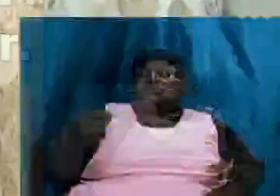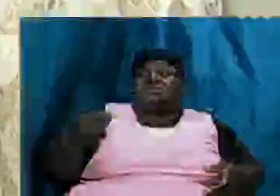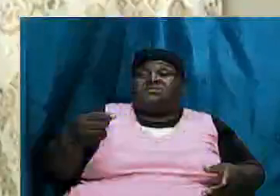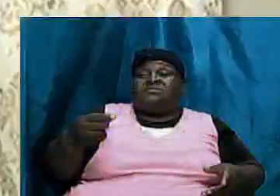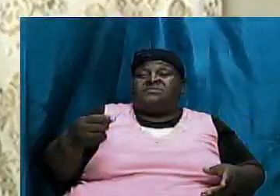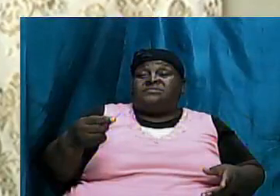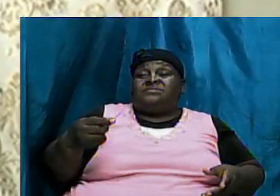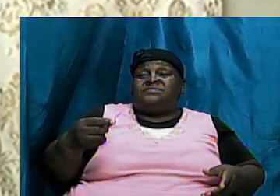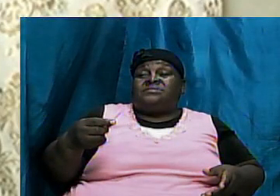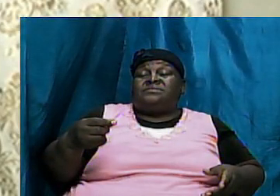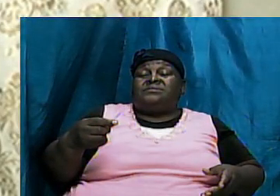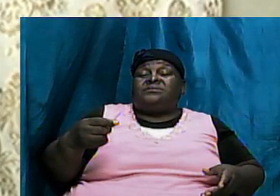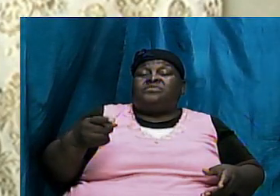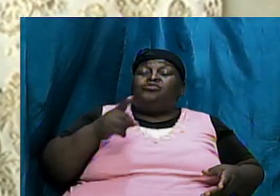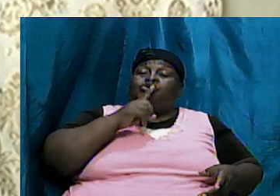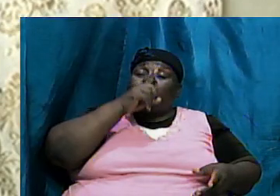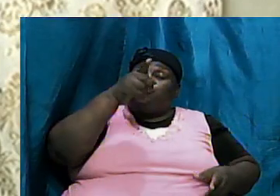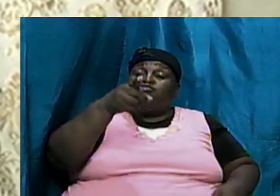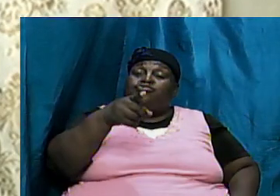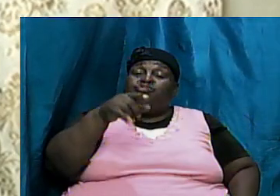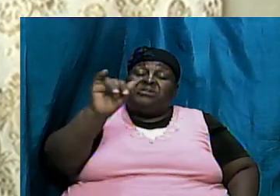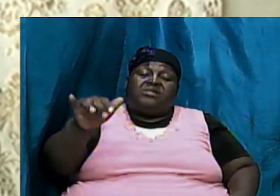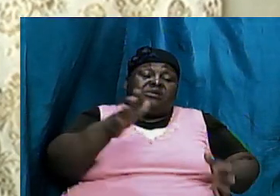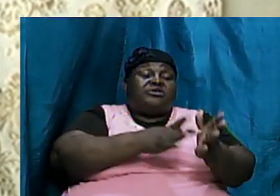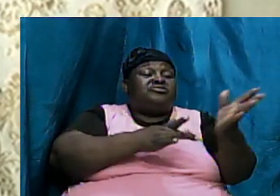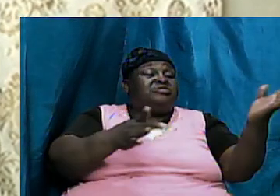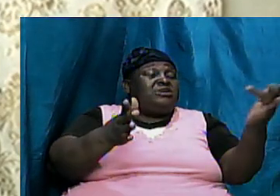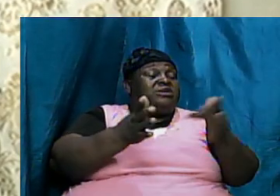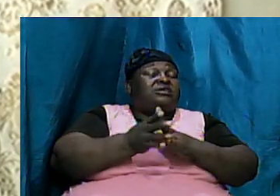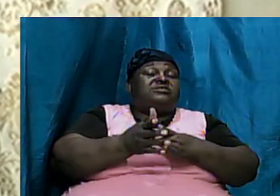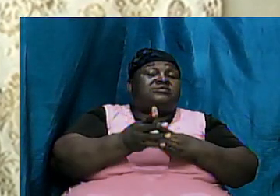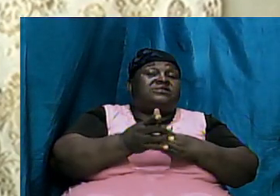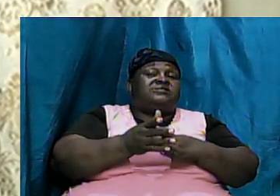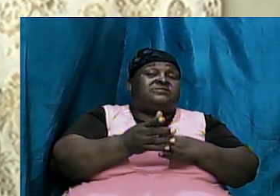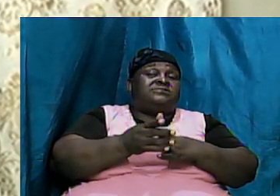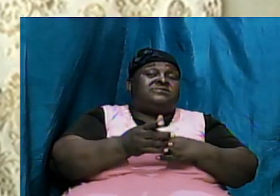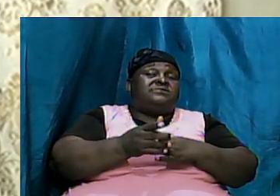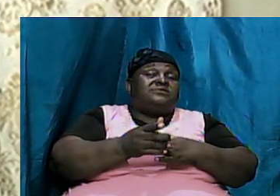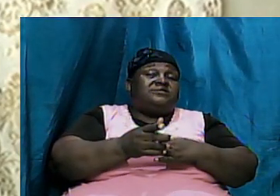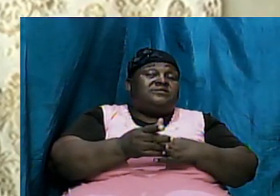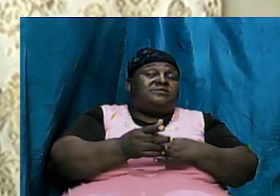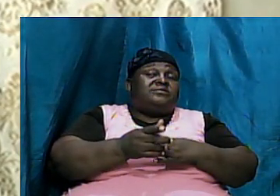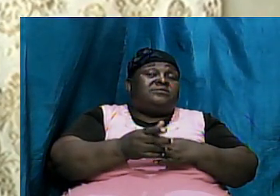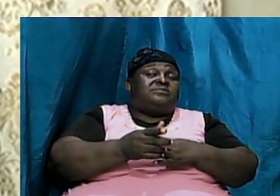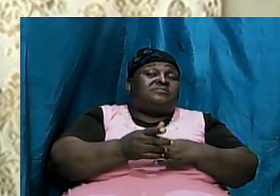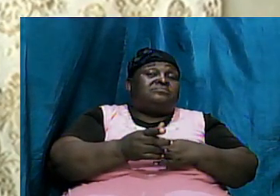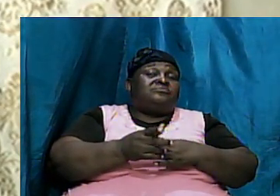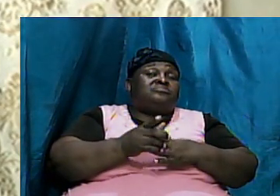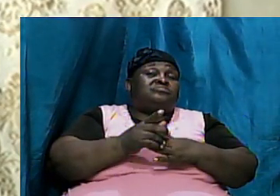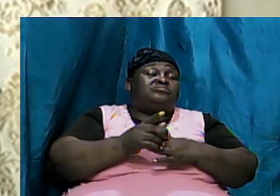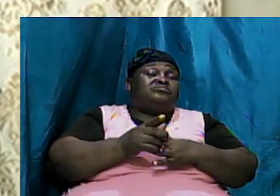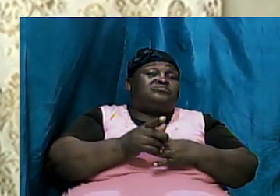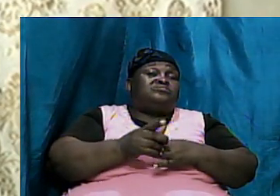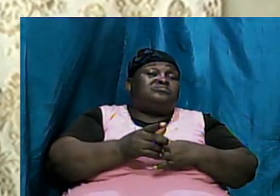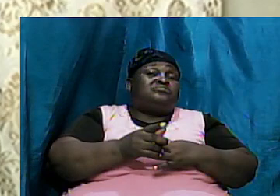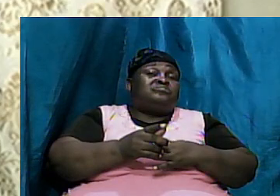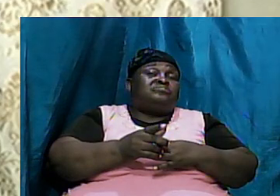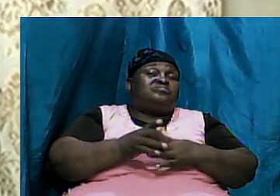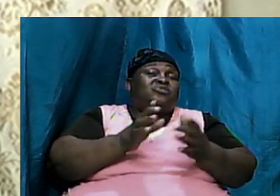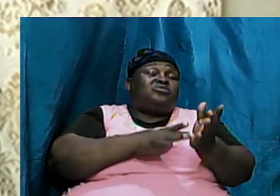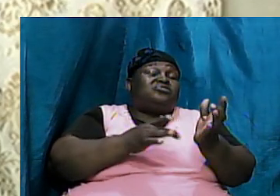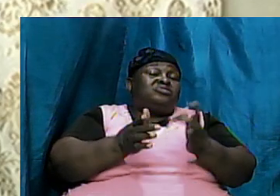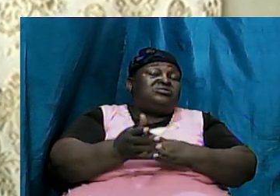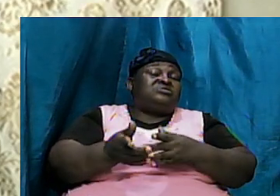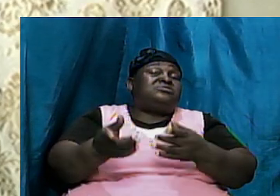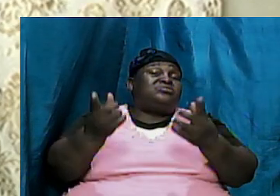with the fact that Jesus confirmed now we came now we come